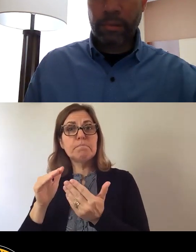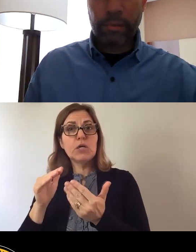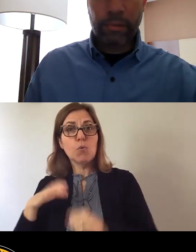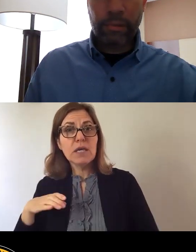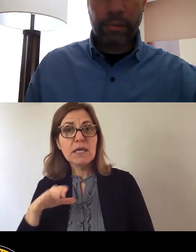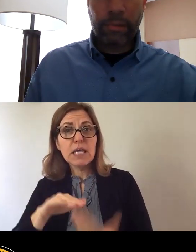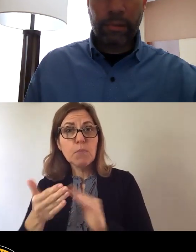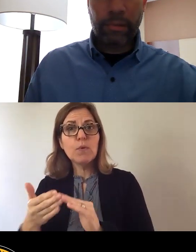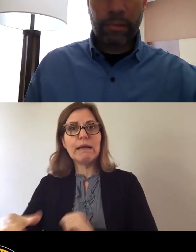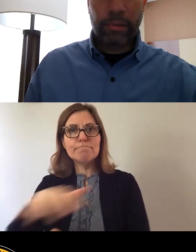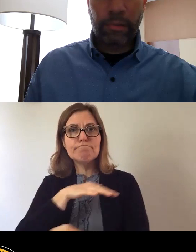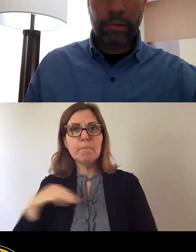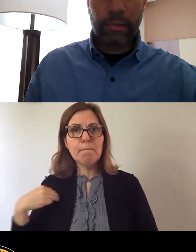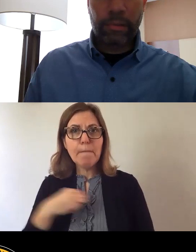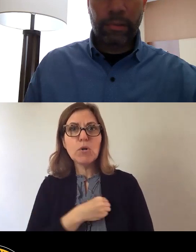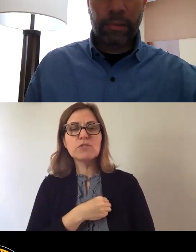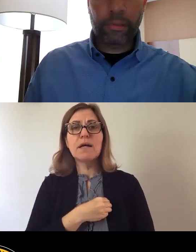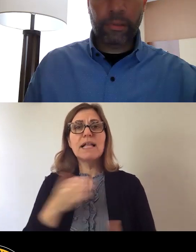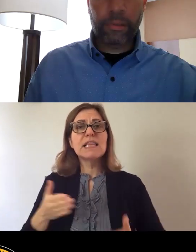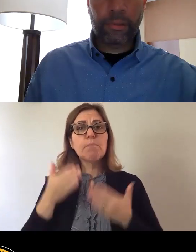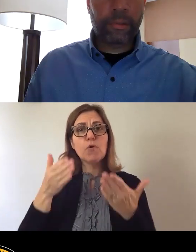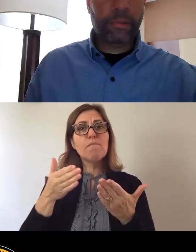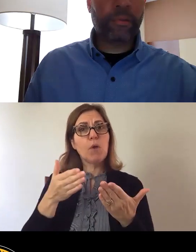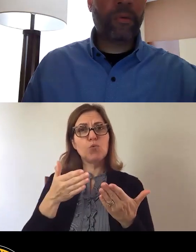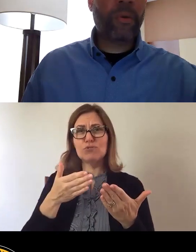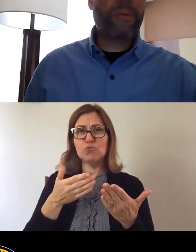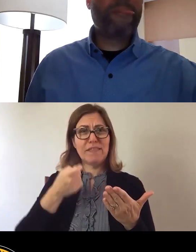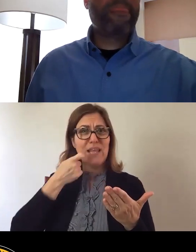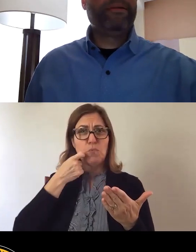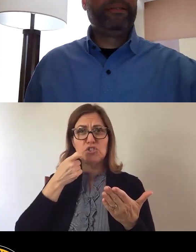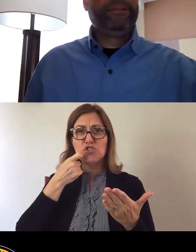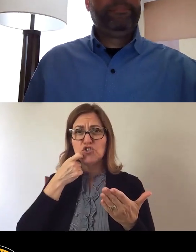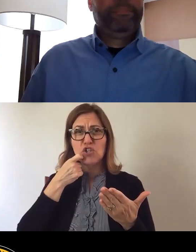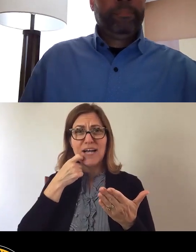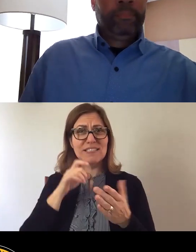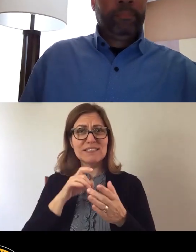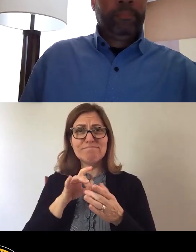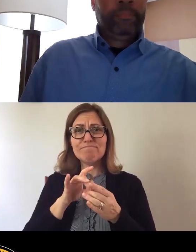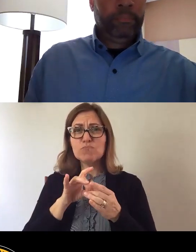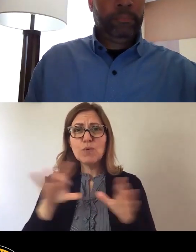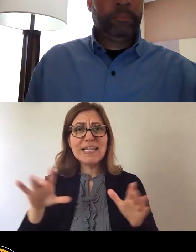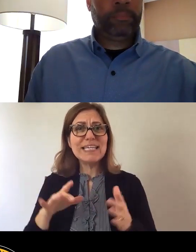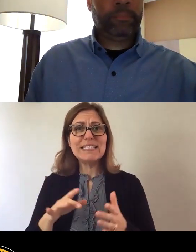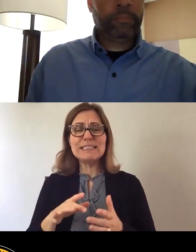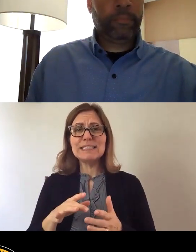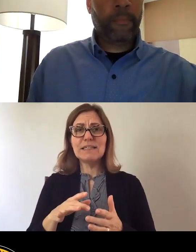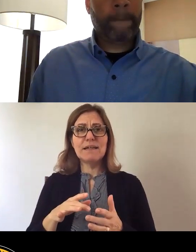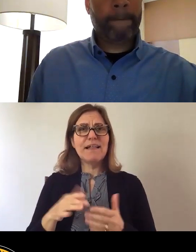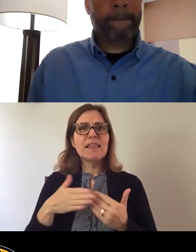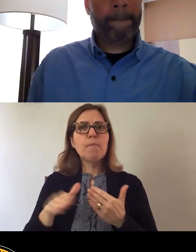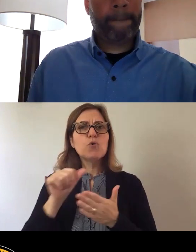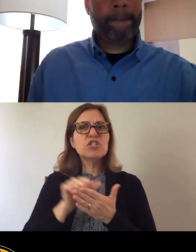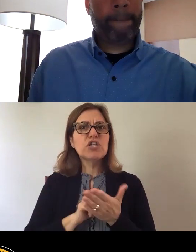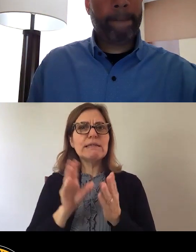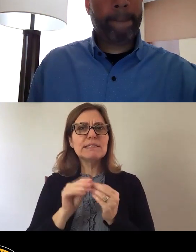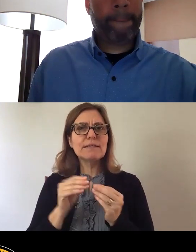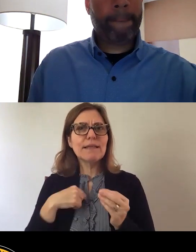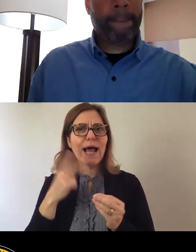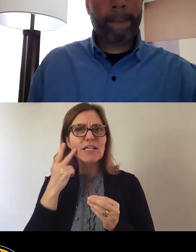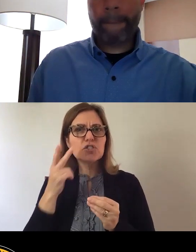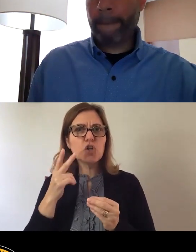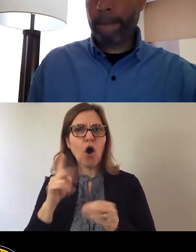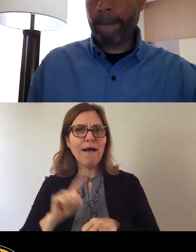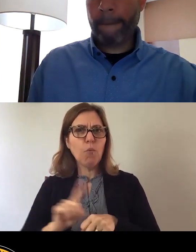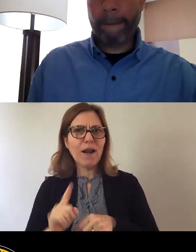The proposal itself being just released days ago, the post agenda session that I watched at one o'clock in the morning last night.